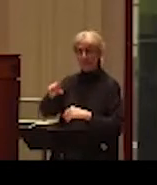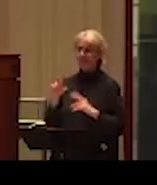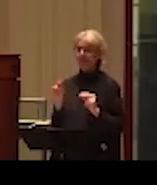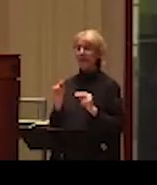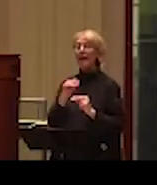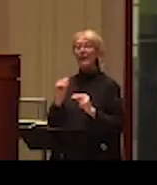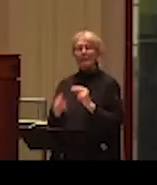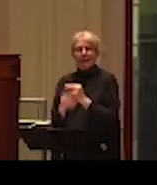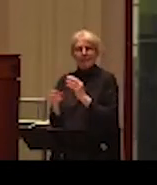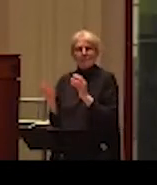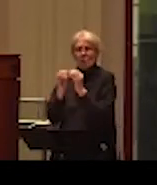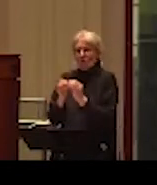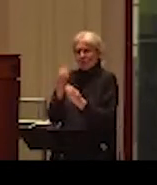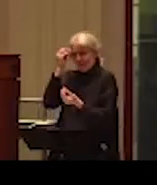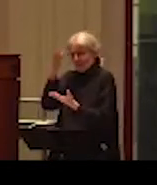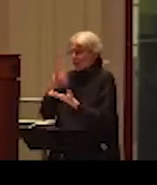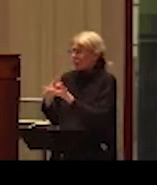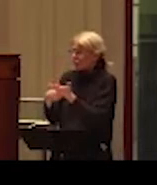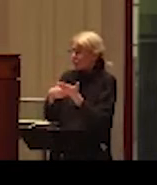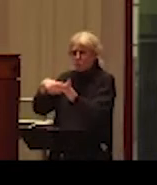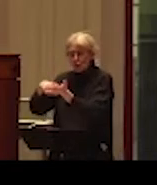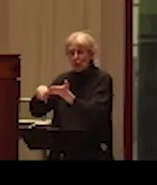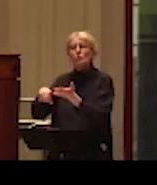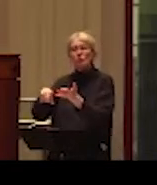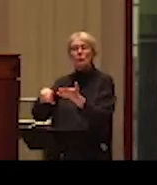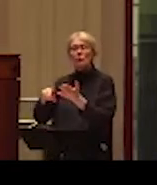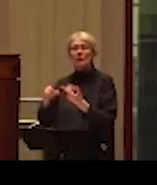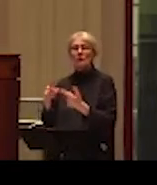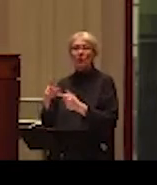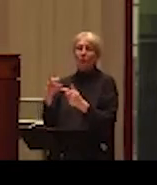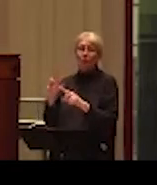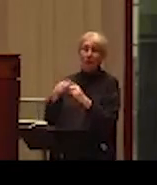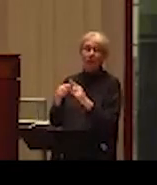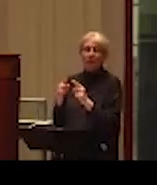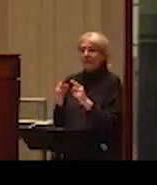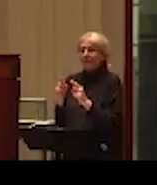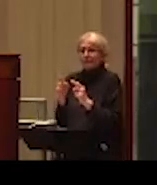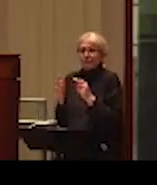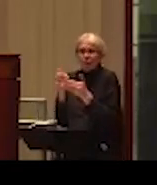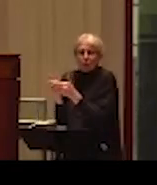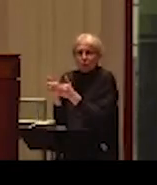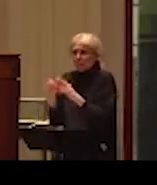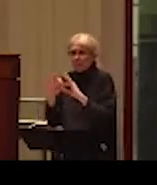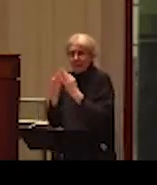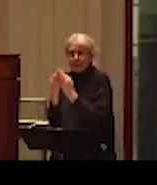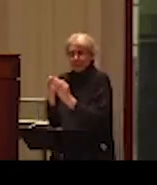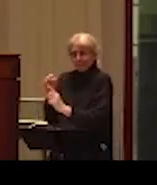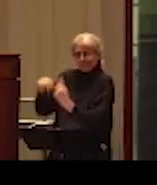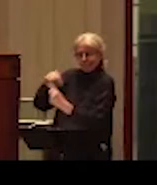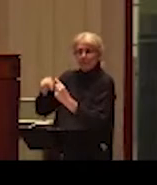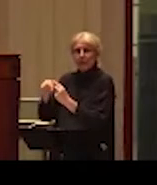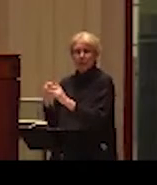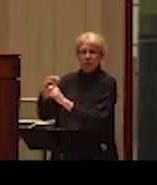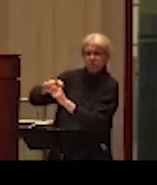understanding of the complexities of domestic violence. Alexandra is an associate professor in the school of